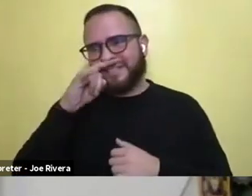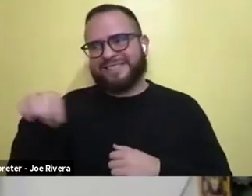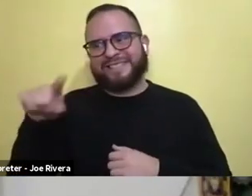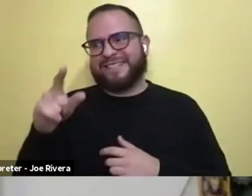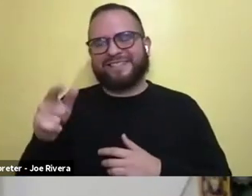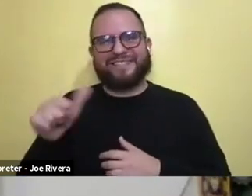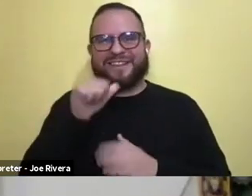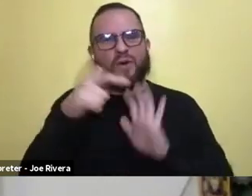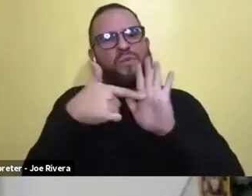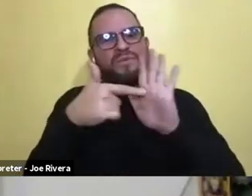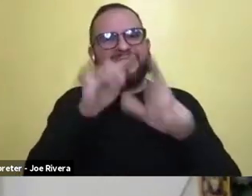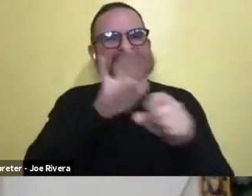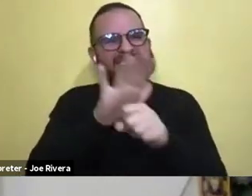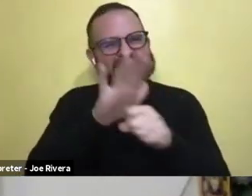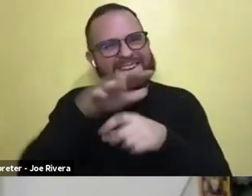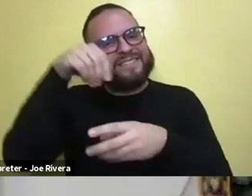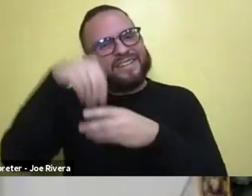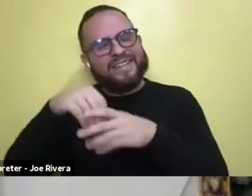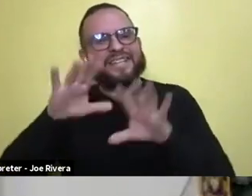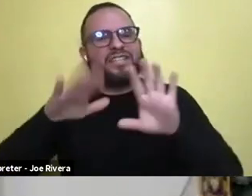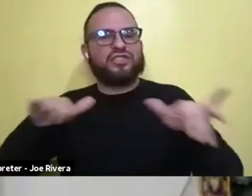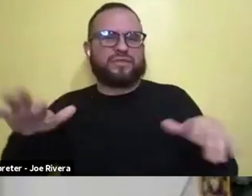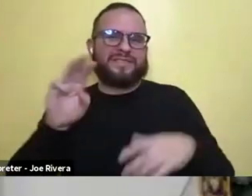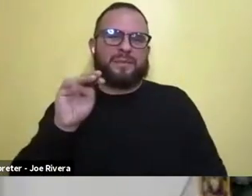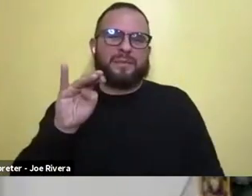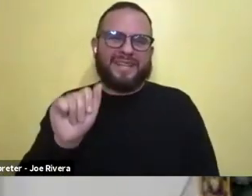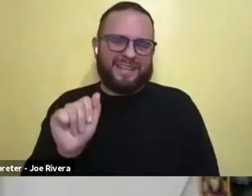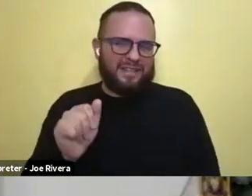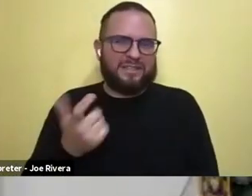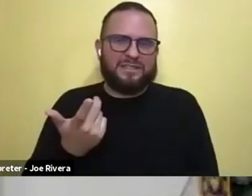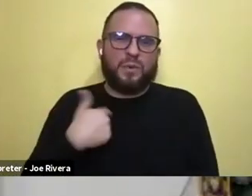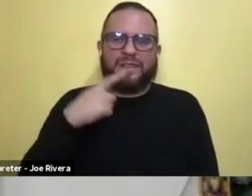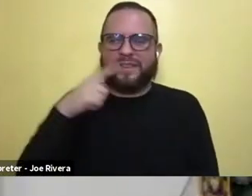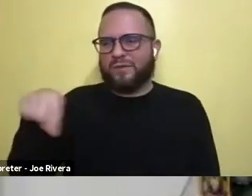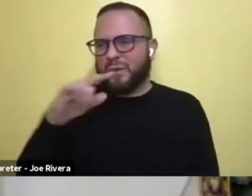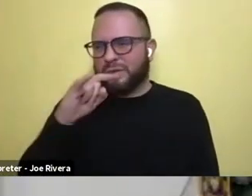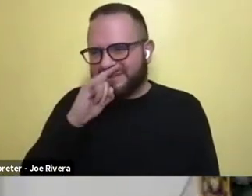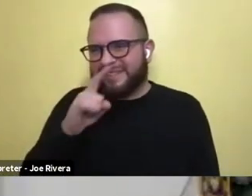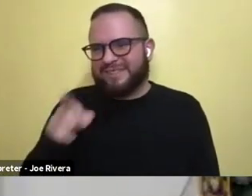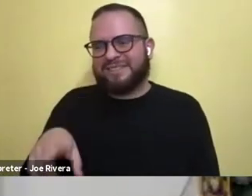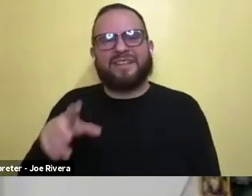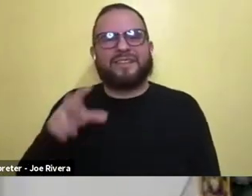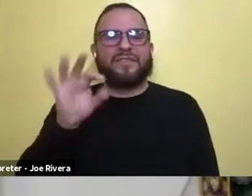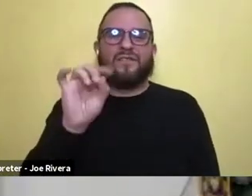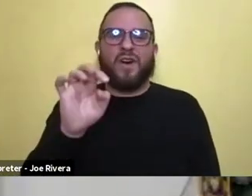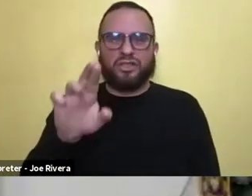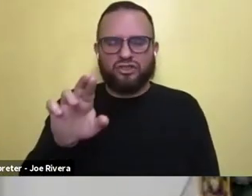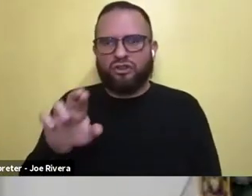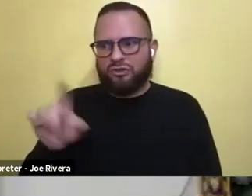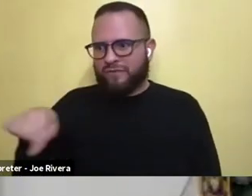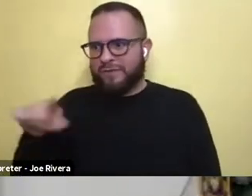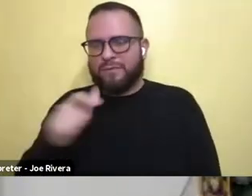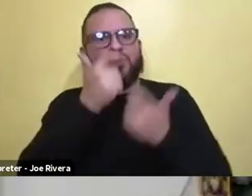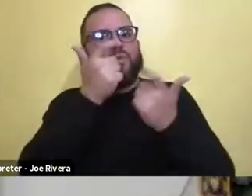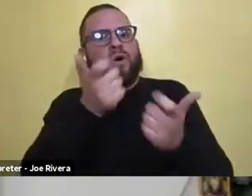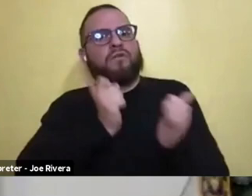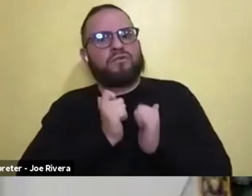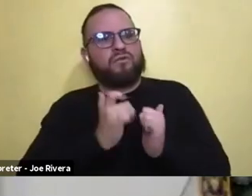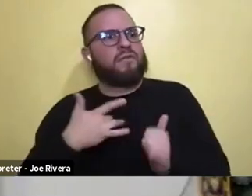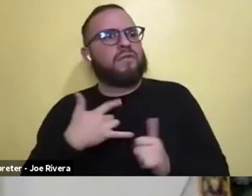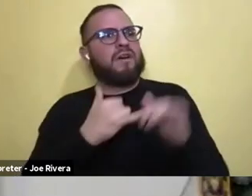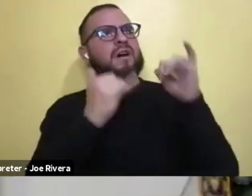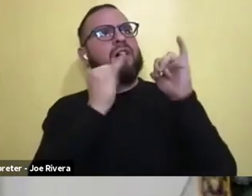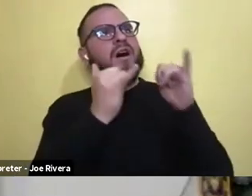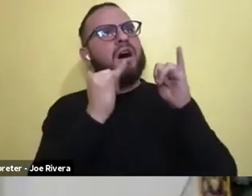children's media. So just for kids that are foster kids to watch this show and to actually be able to relate,